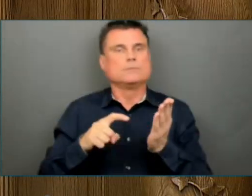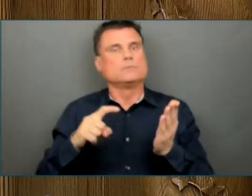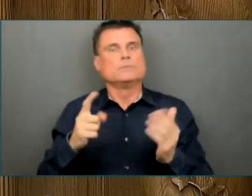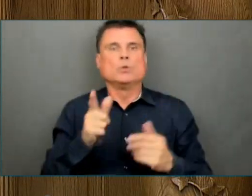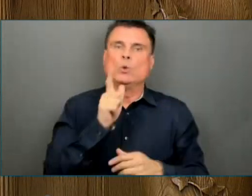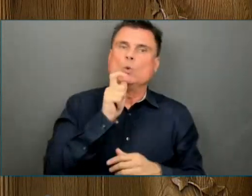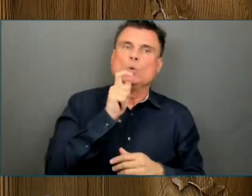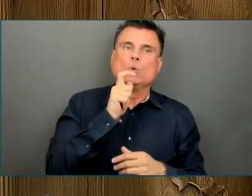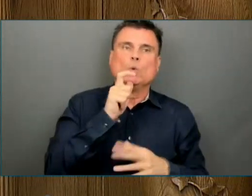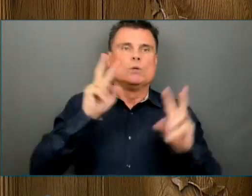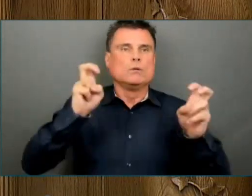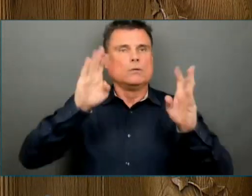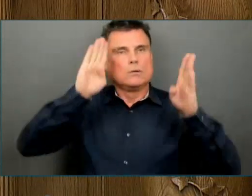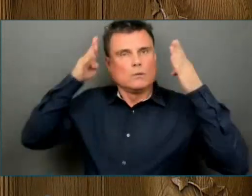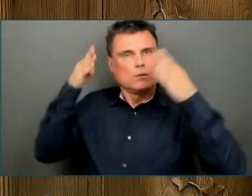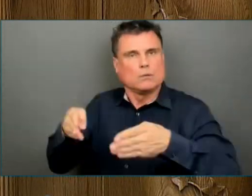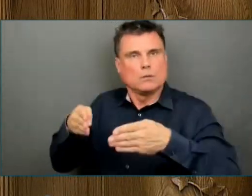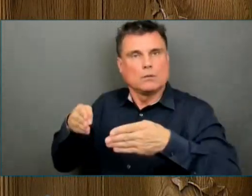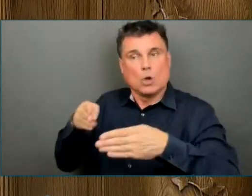essential to our recovery.